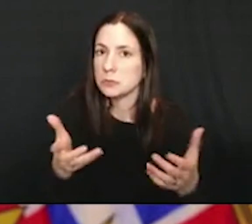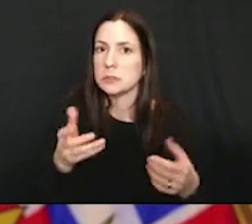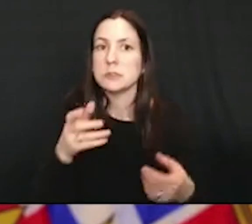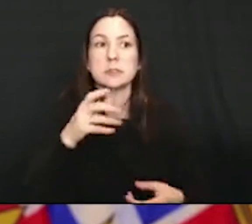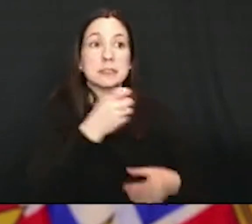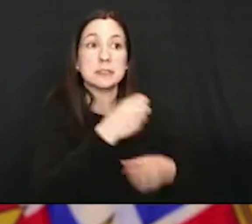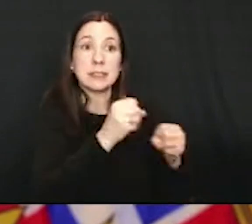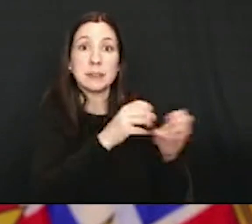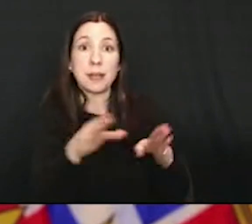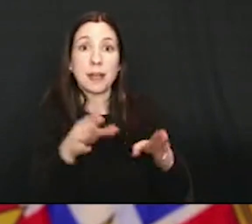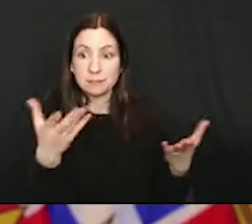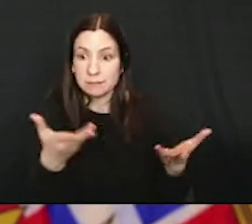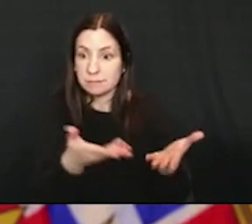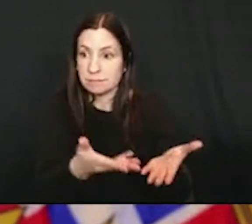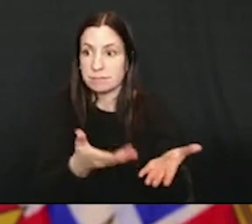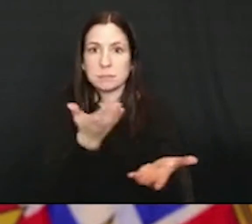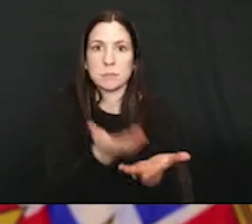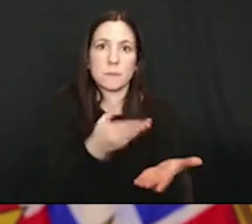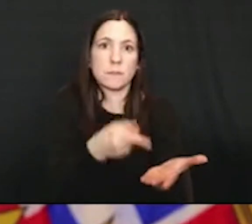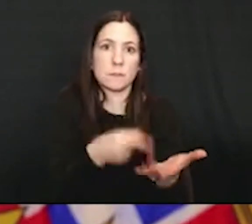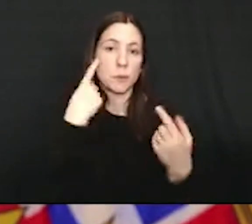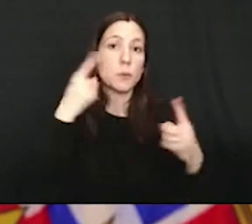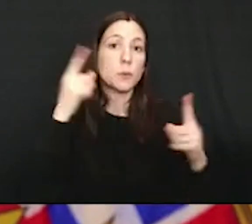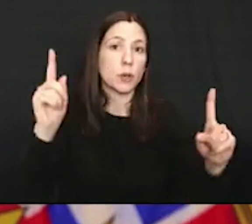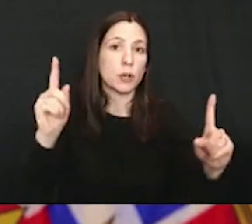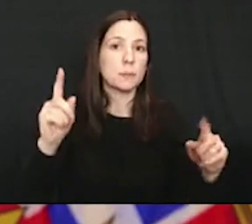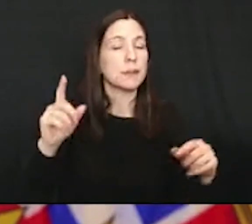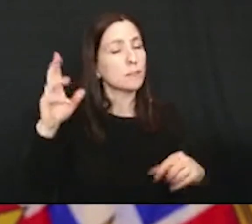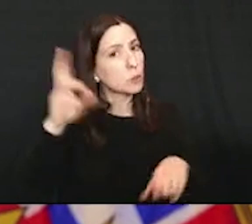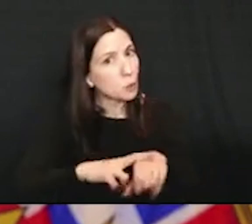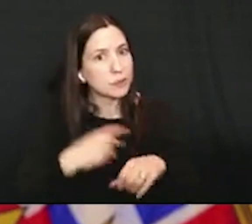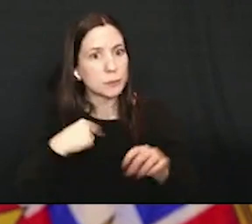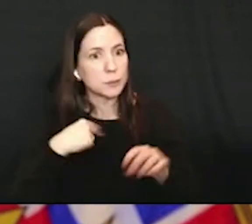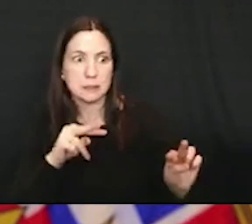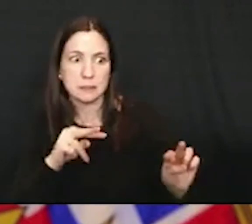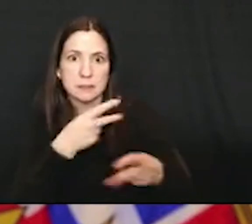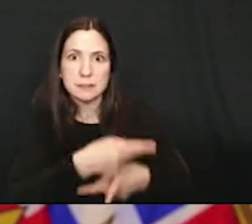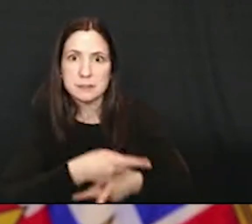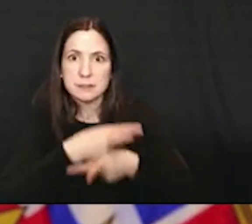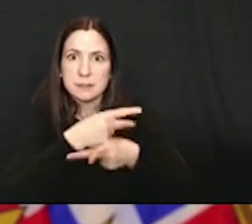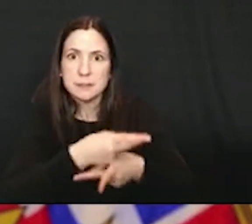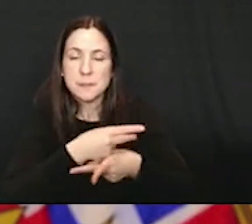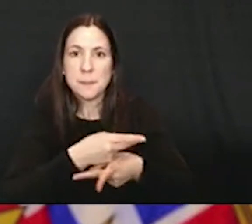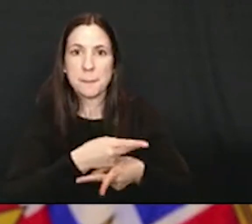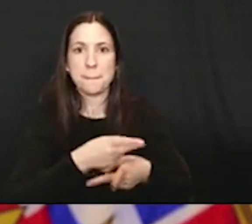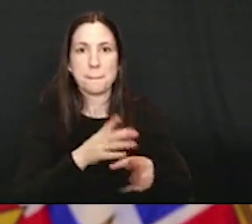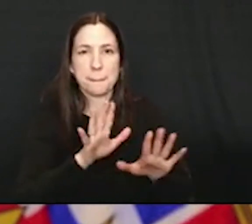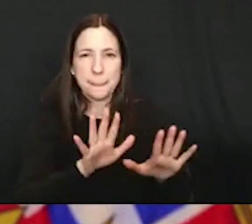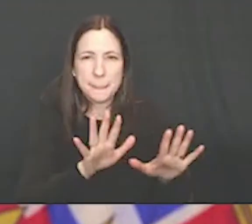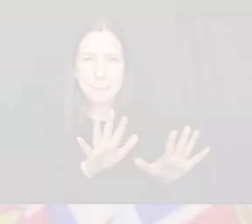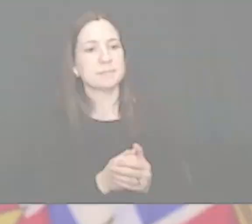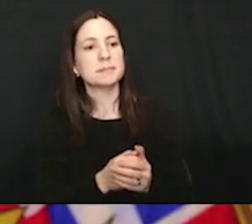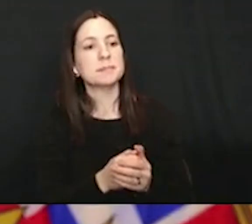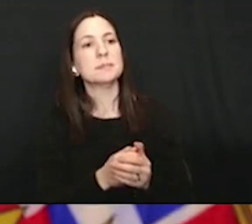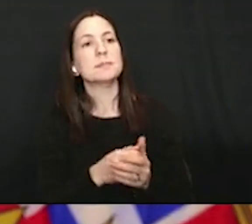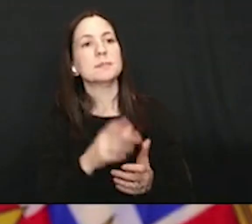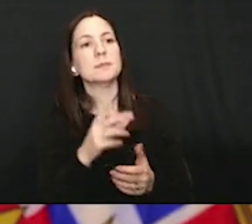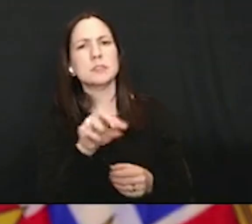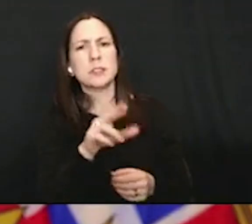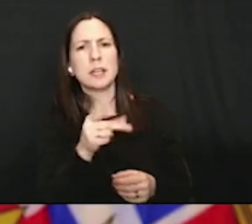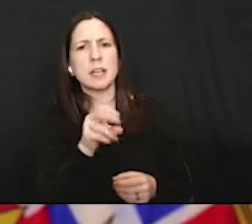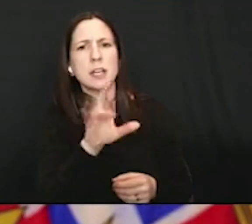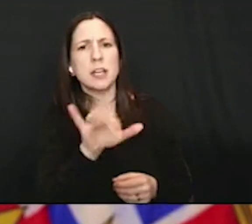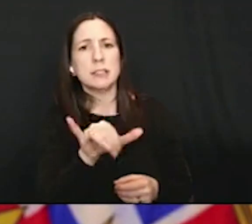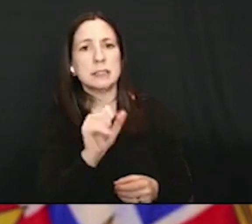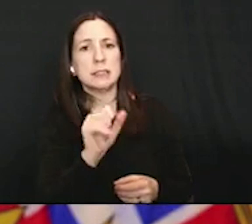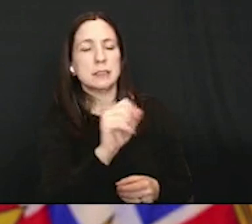working. And yeah, it is concerning. And that's why we're watching it so carefully and we're paying so much attention to it. Dr. Henry, so